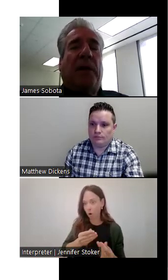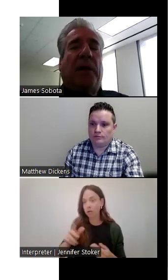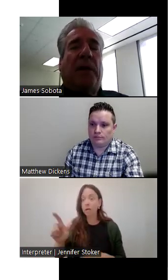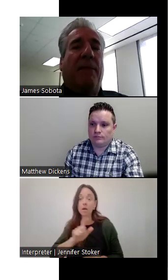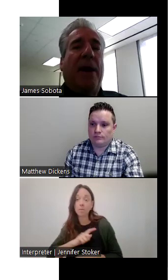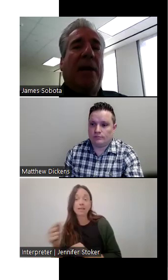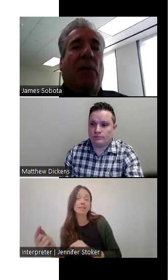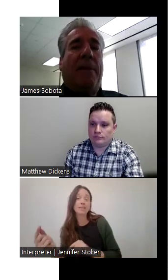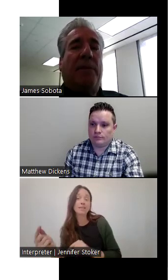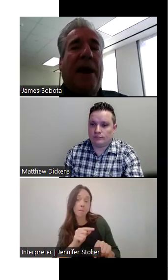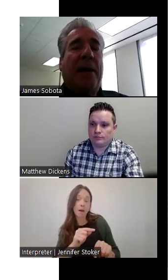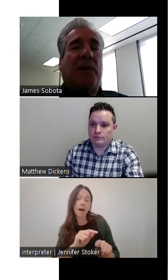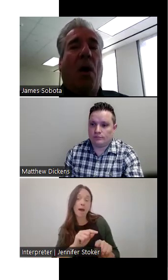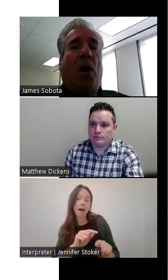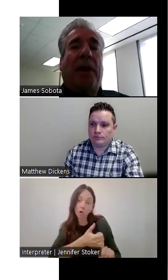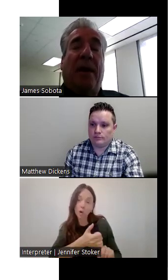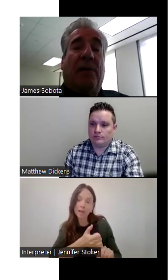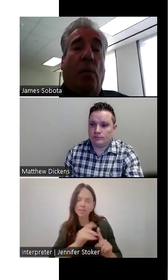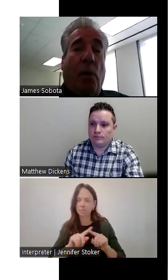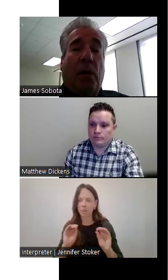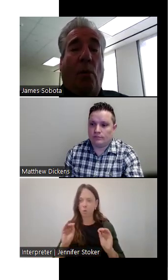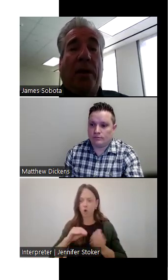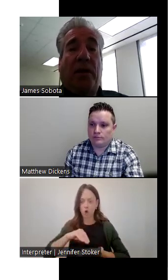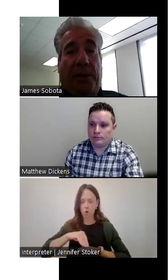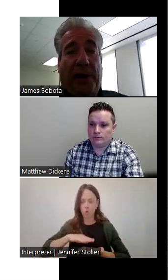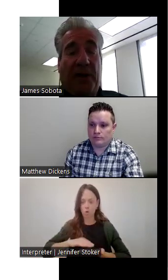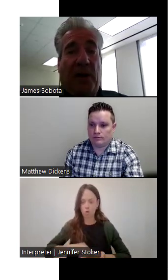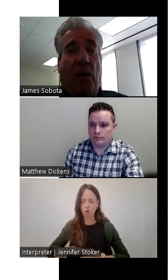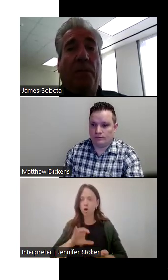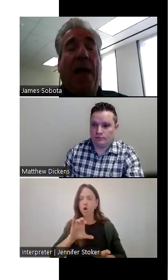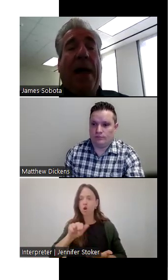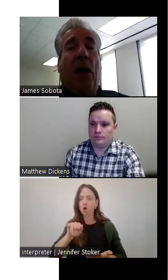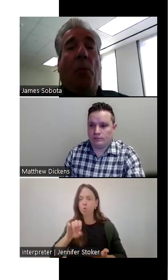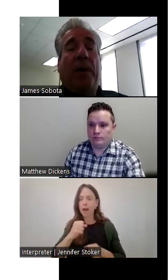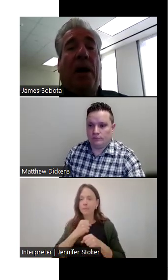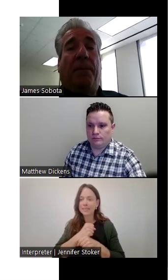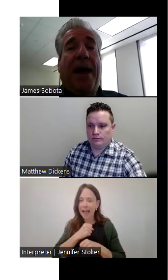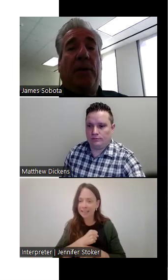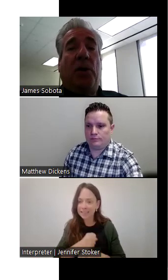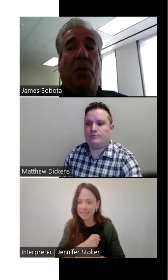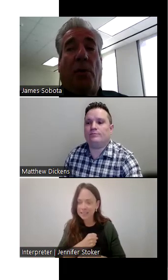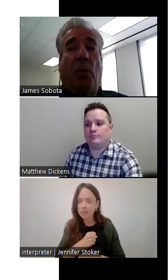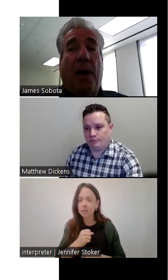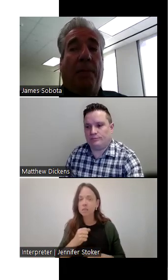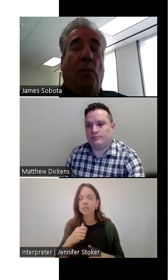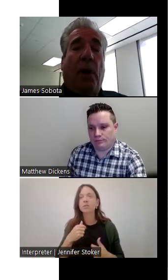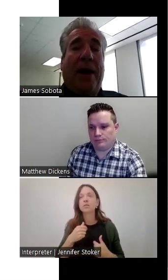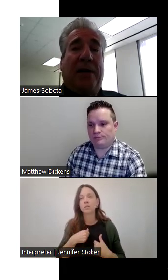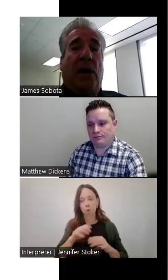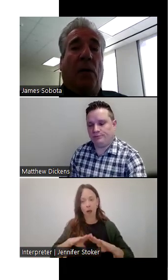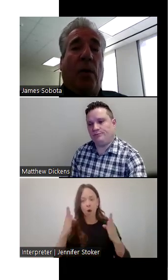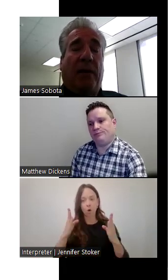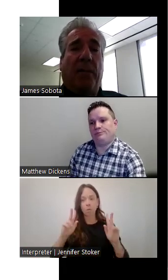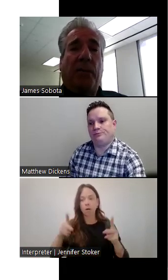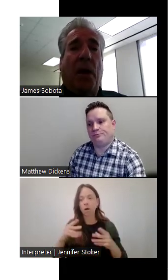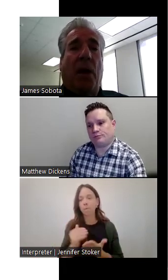arrests, but there were never any crime stats or they never worked with the police. So I opened up that new program where